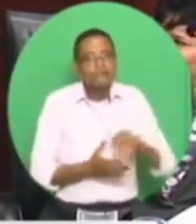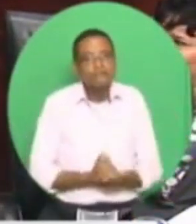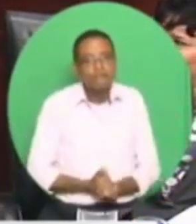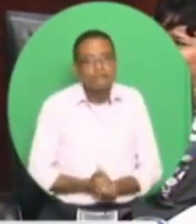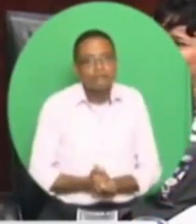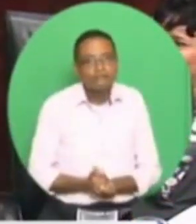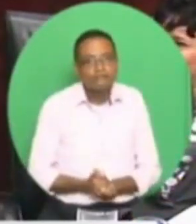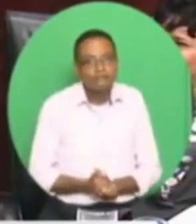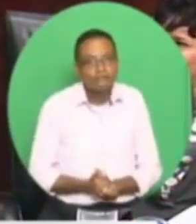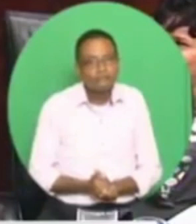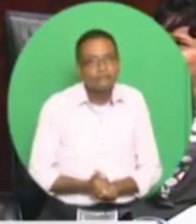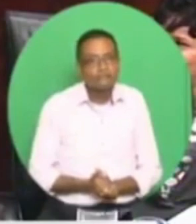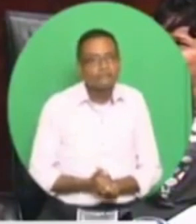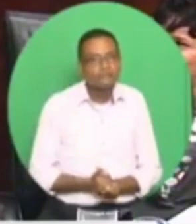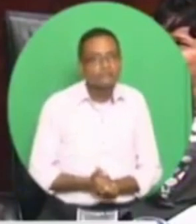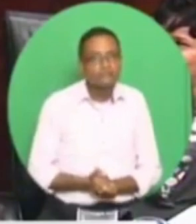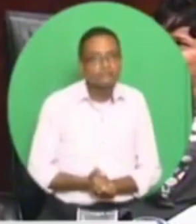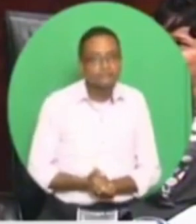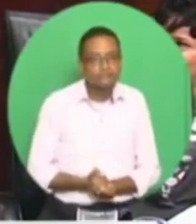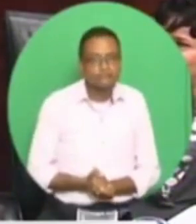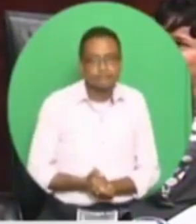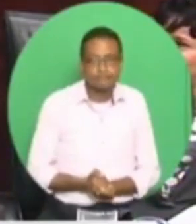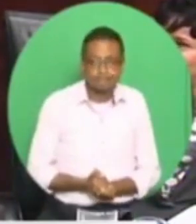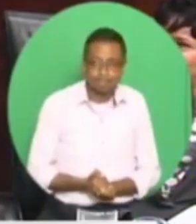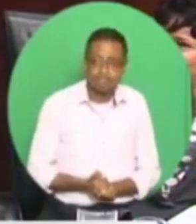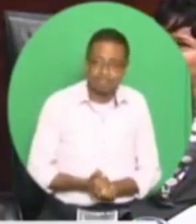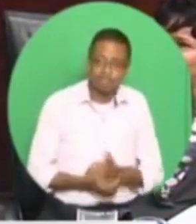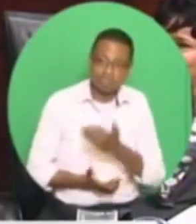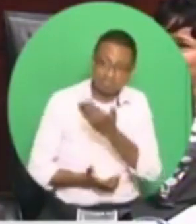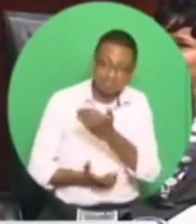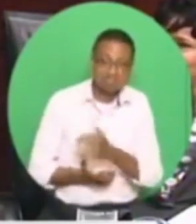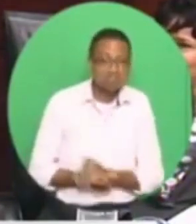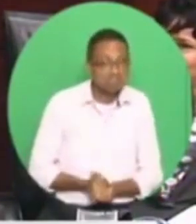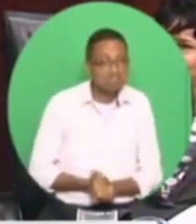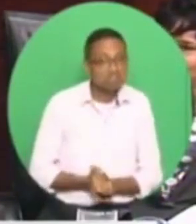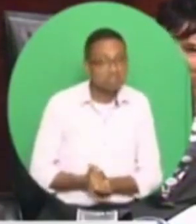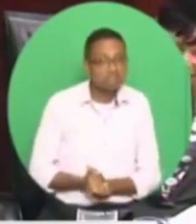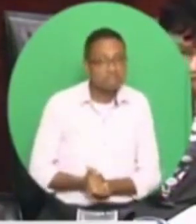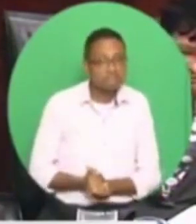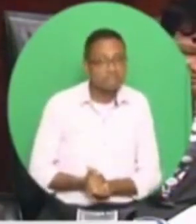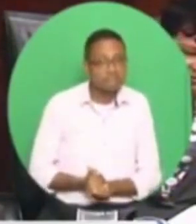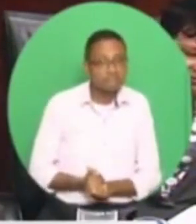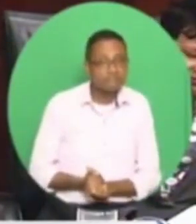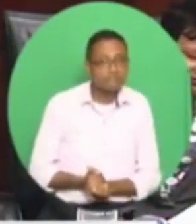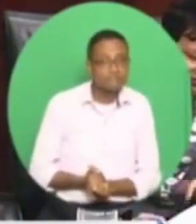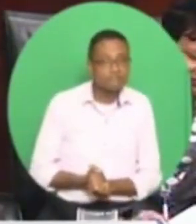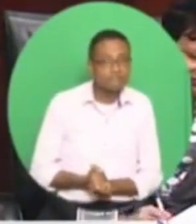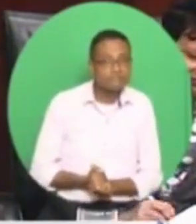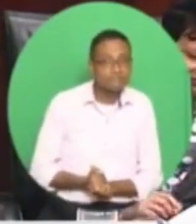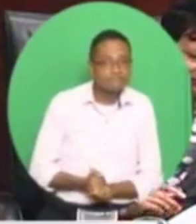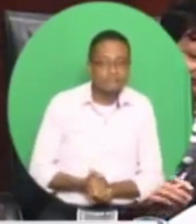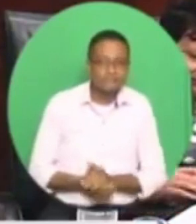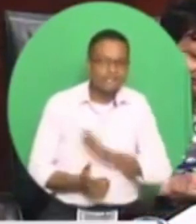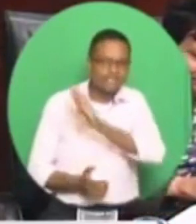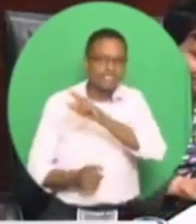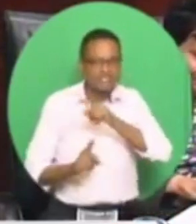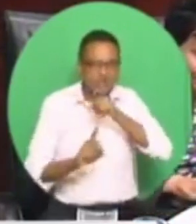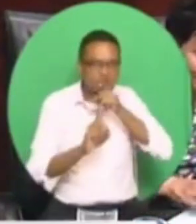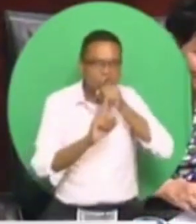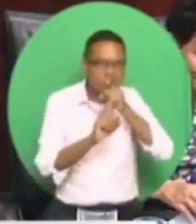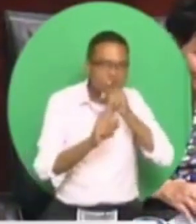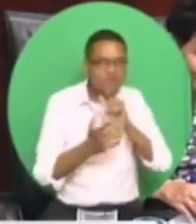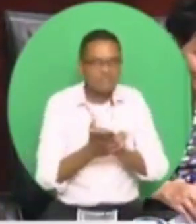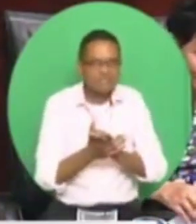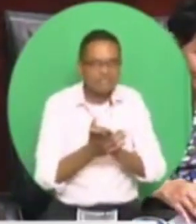in that his objective was to weave a tangled web. To deceive.